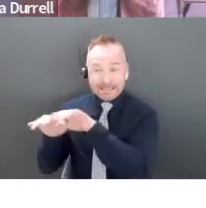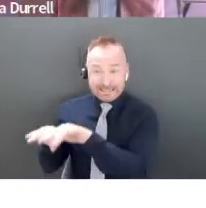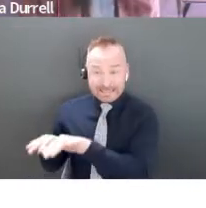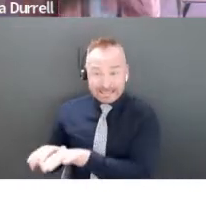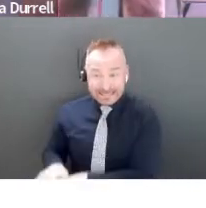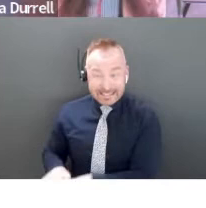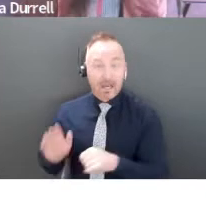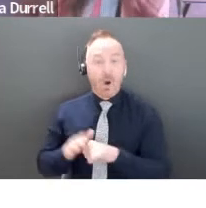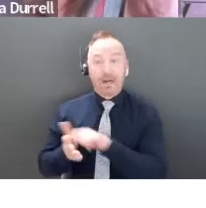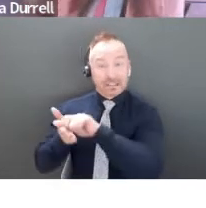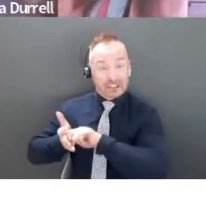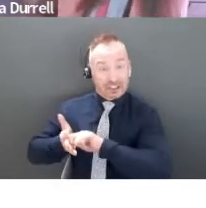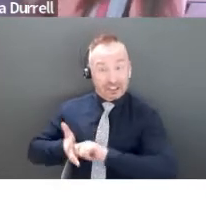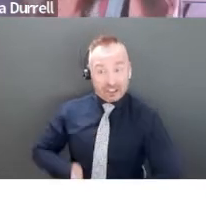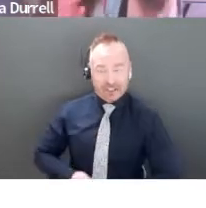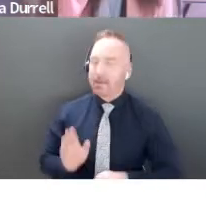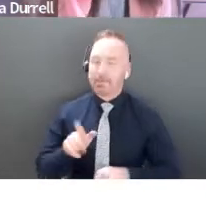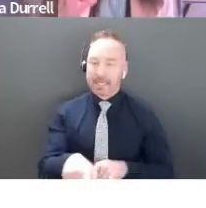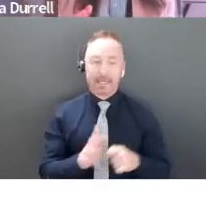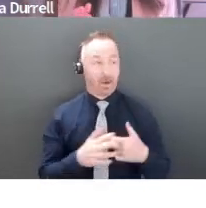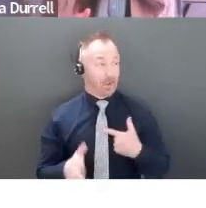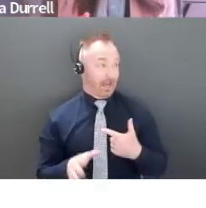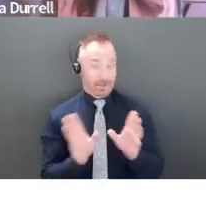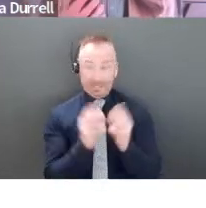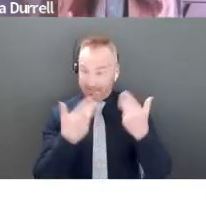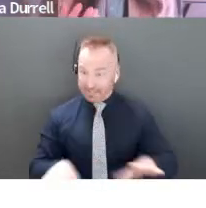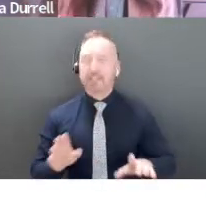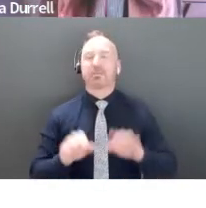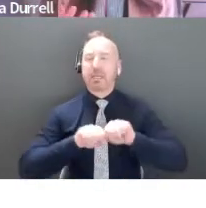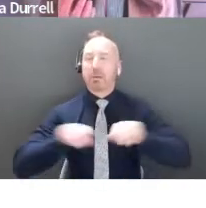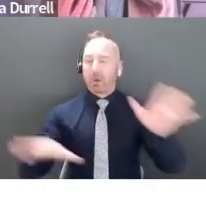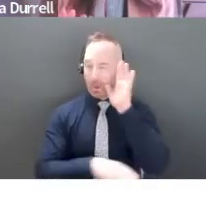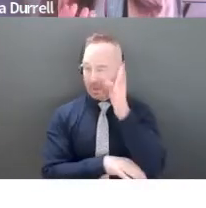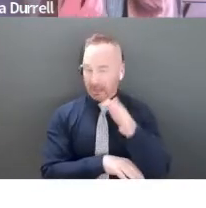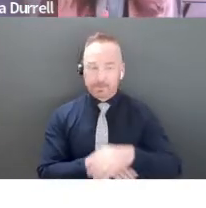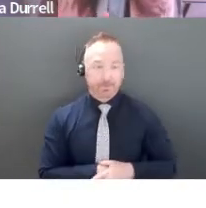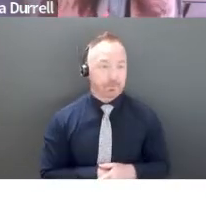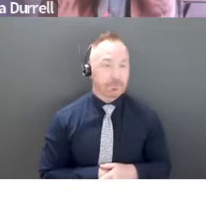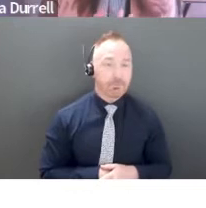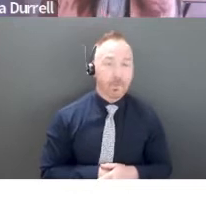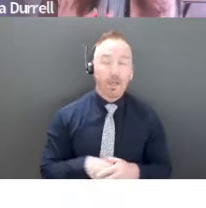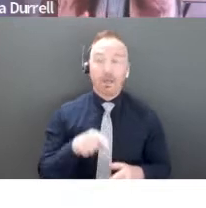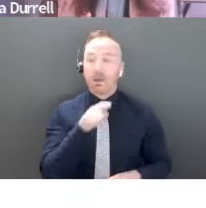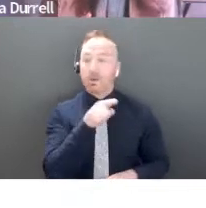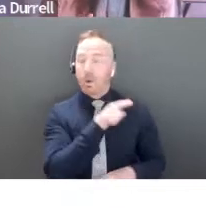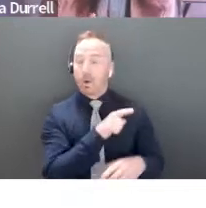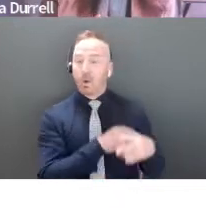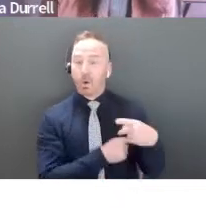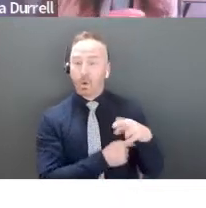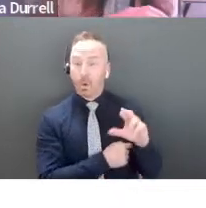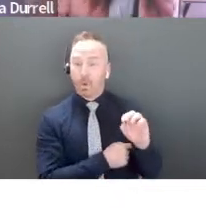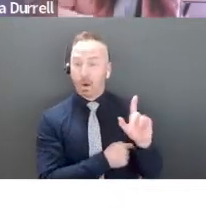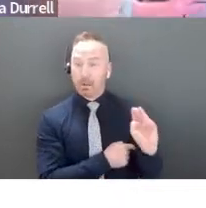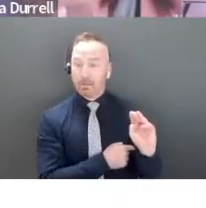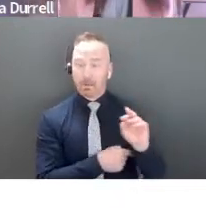coming to you, coming to your inbox after this. So when we talk about the problem, one of the biggest things that I see as people come out is,